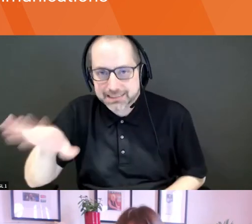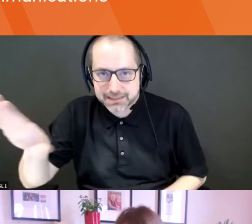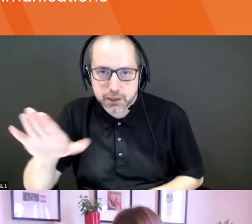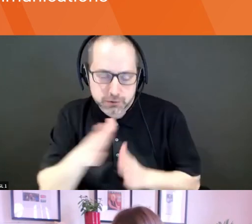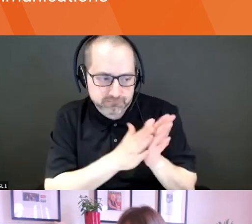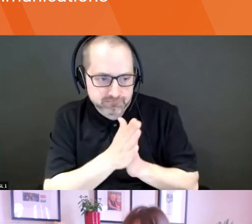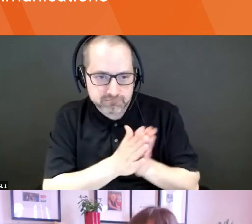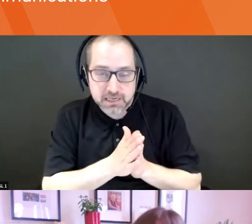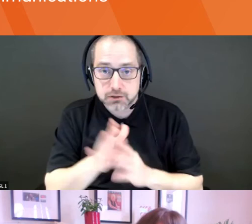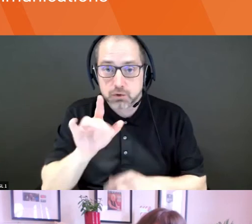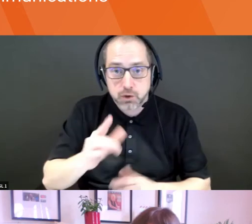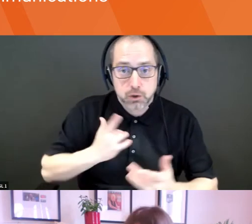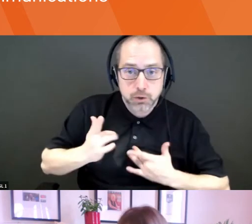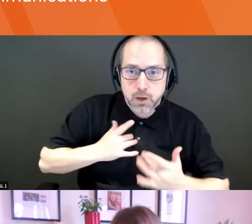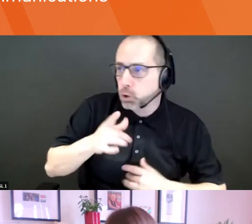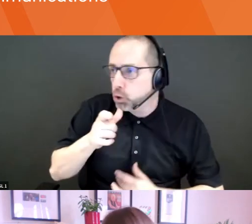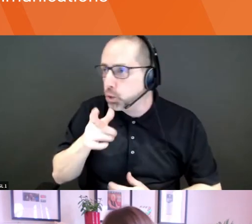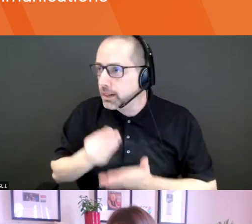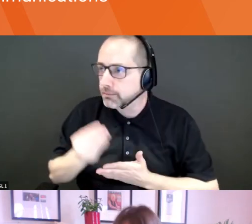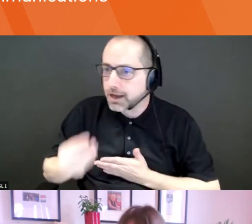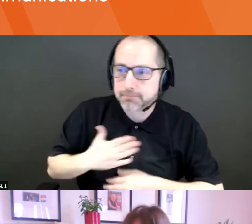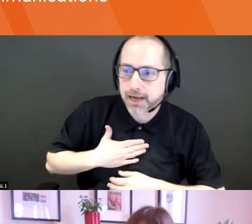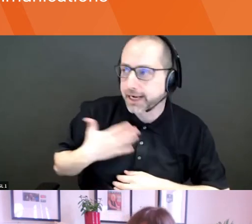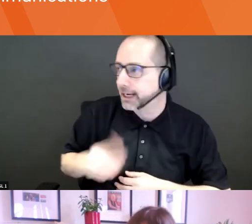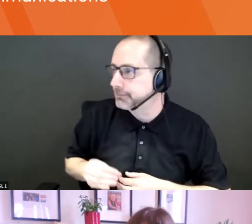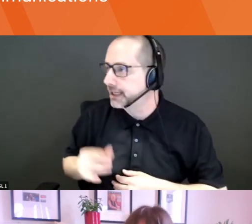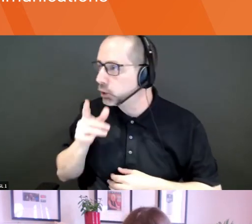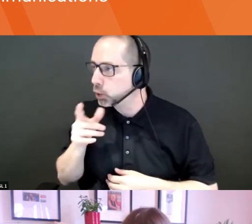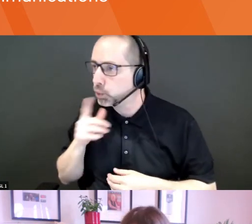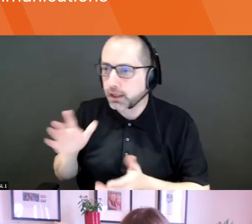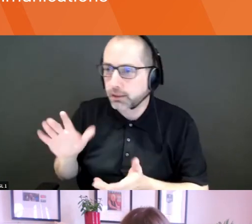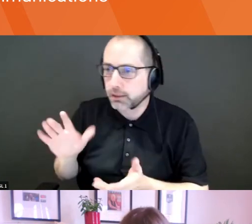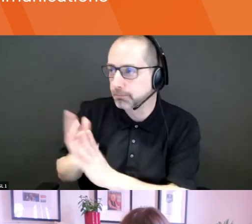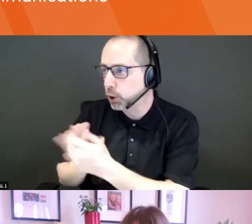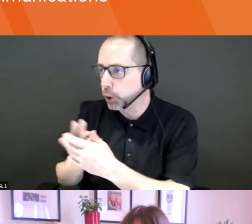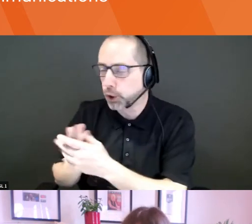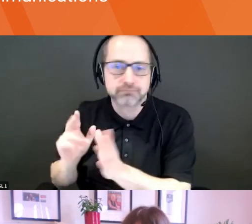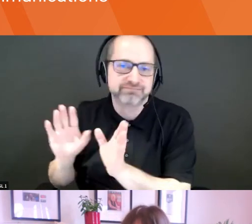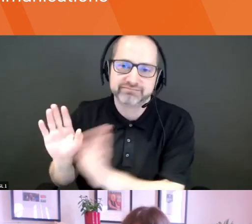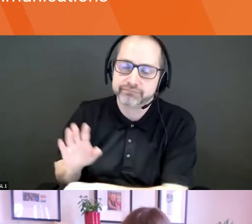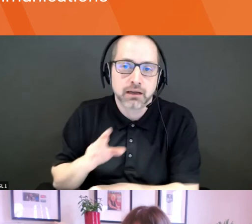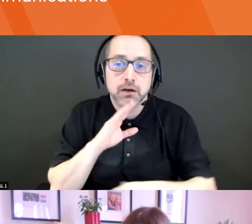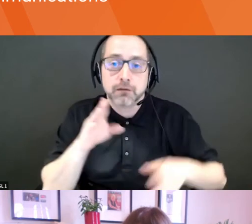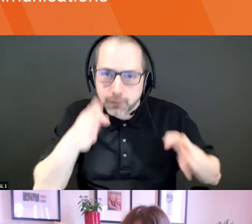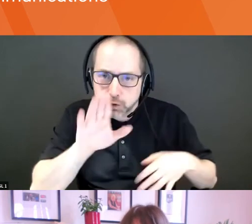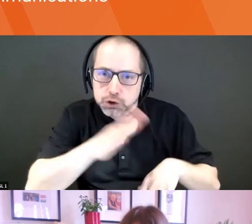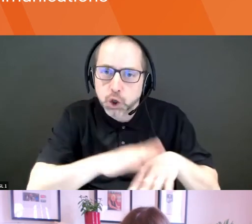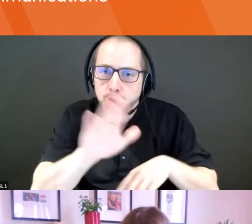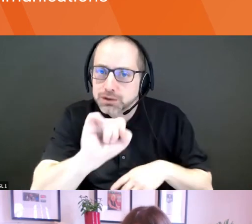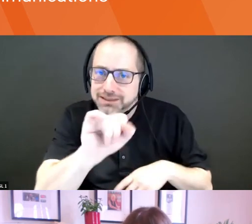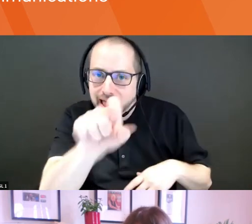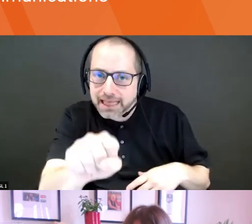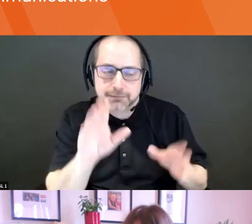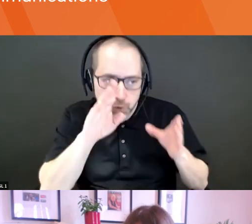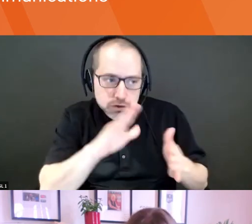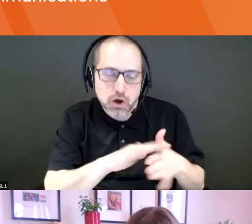don't spend too much time worrying about who's going to acquire you or, you know, what, what that looks like. Focus on your sales plan, focus on how you're going to make money, how you're going